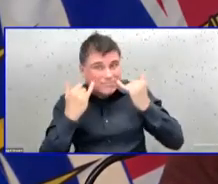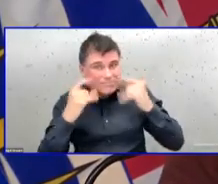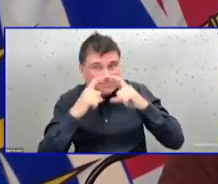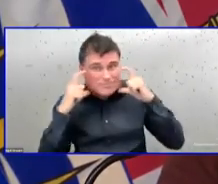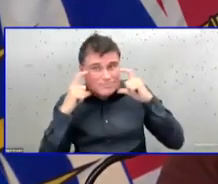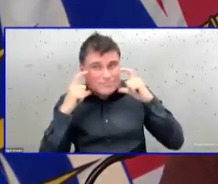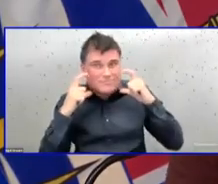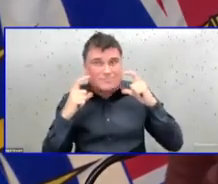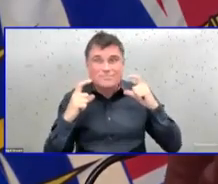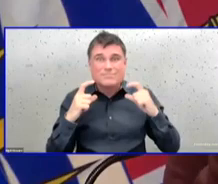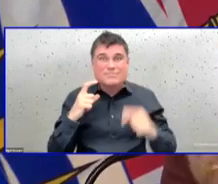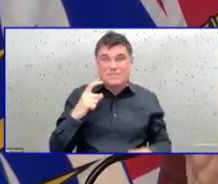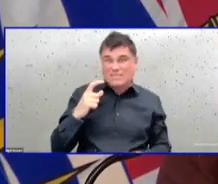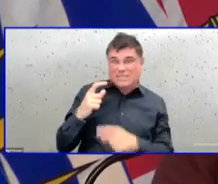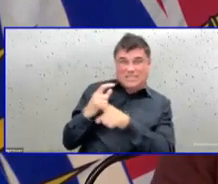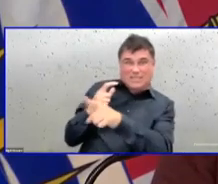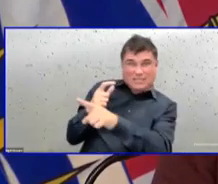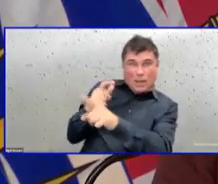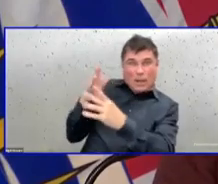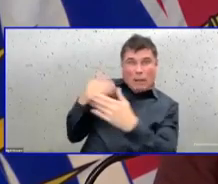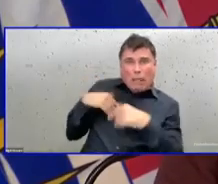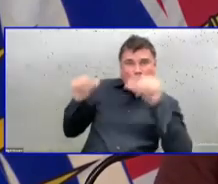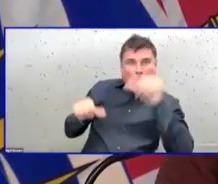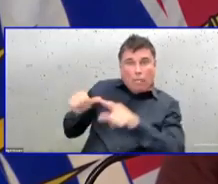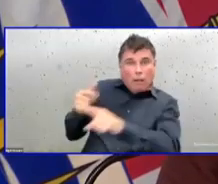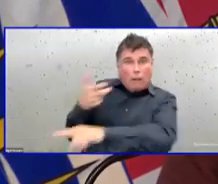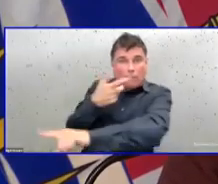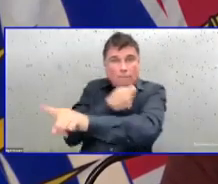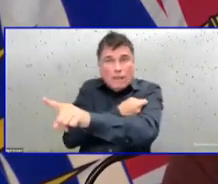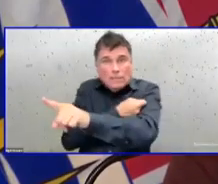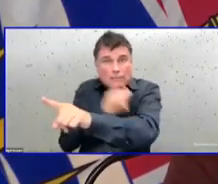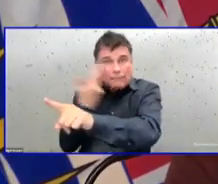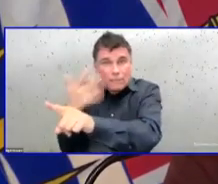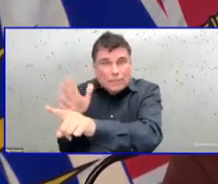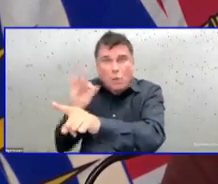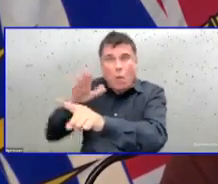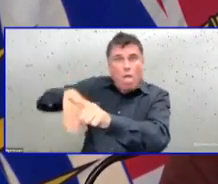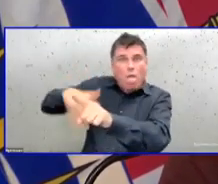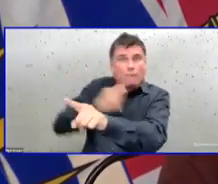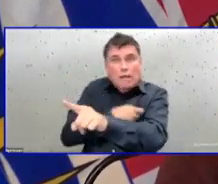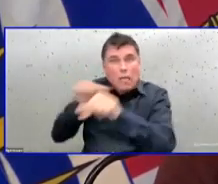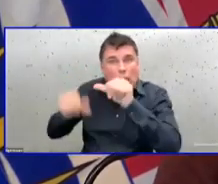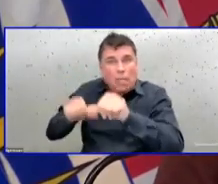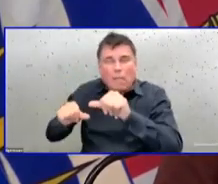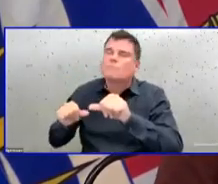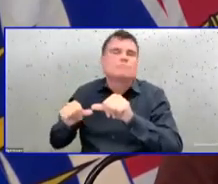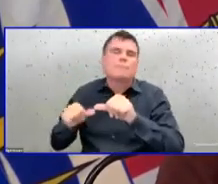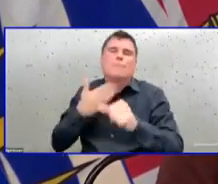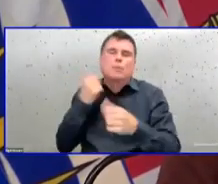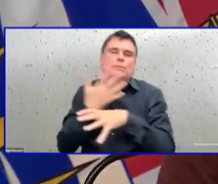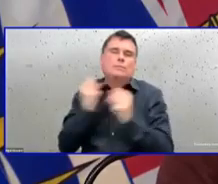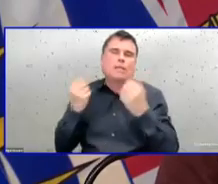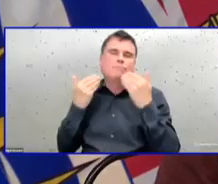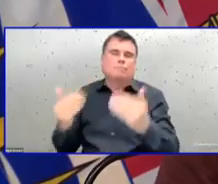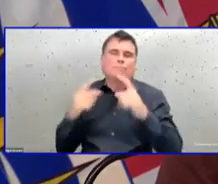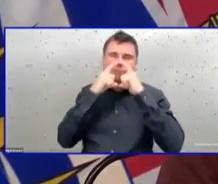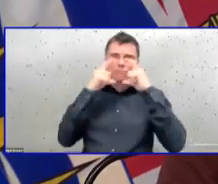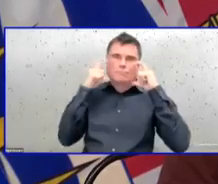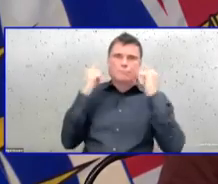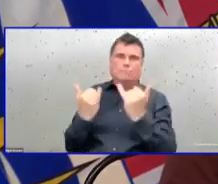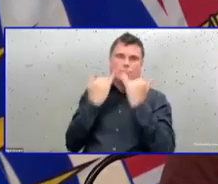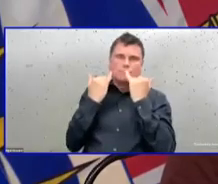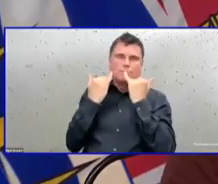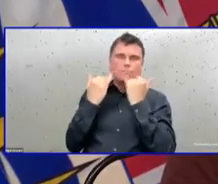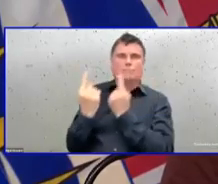I want to finish by saying thank you everybody who's doing your part. It has made a difference and we're continuing